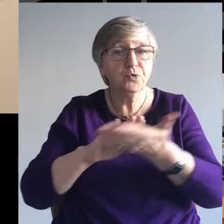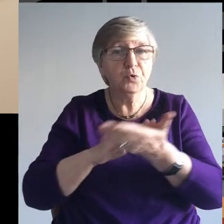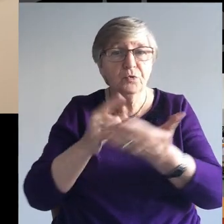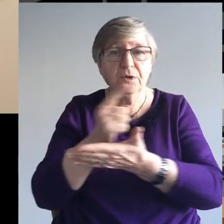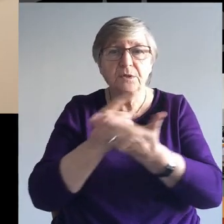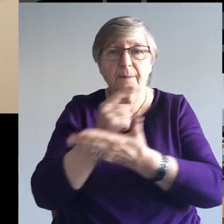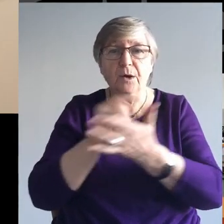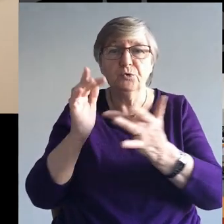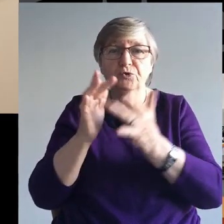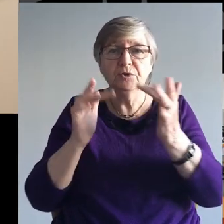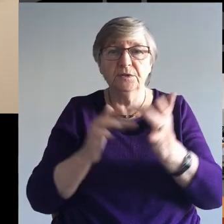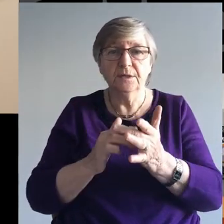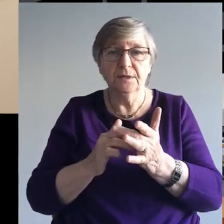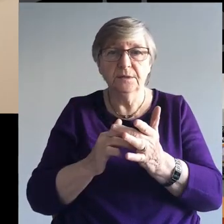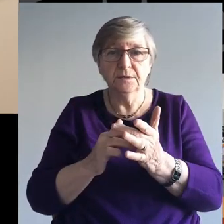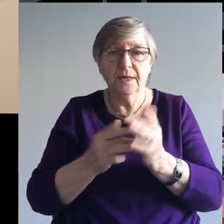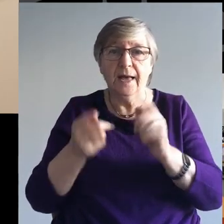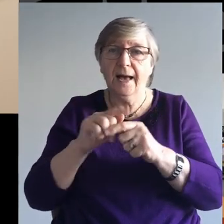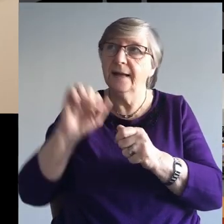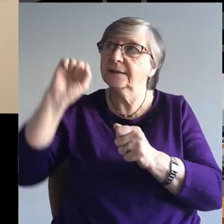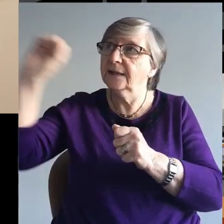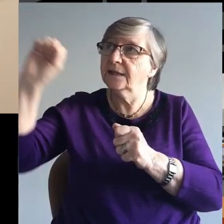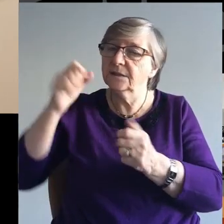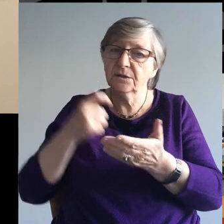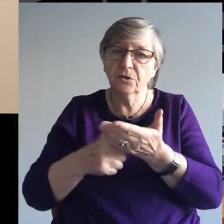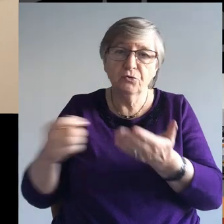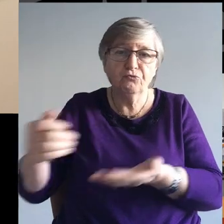and of his redeeming love.